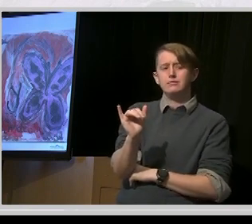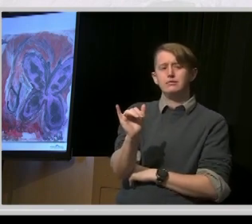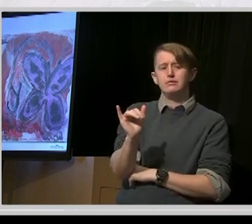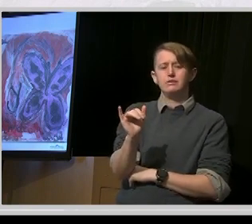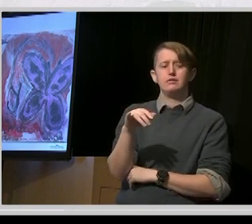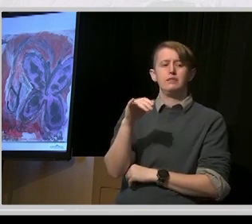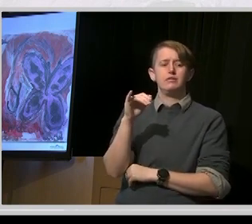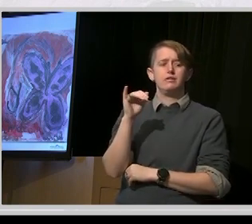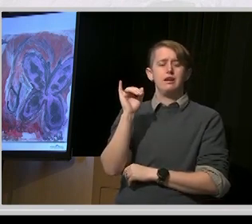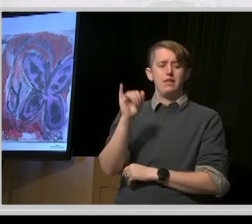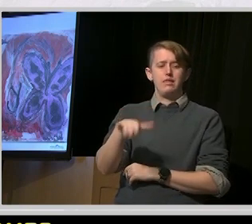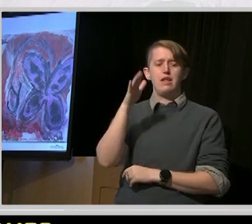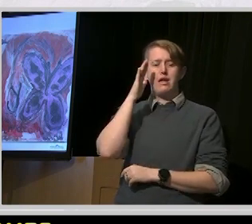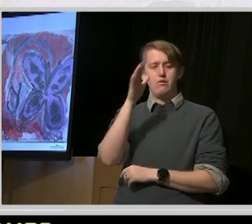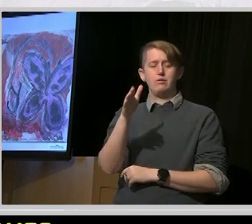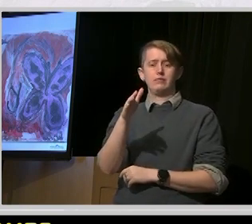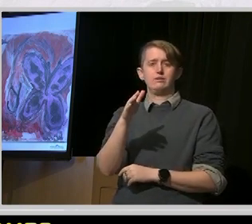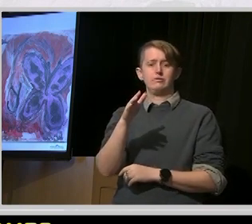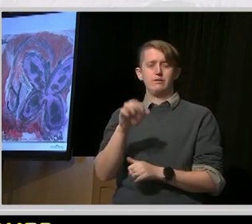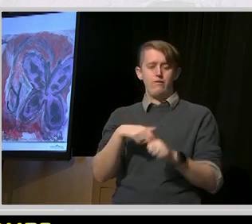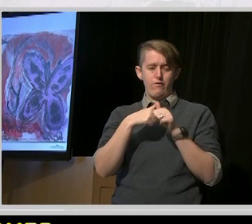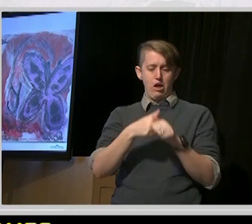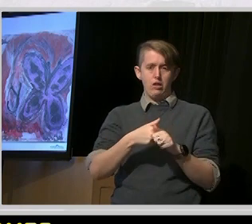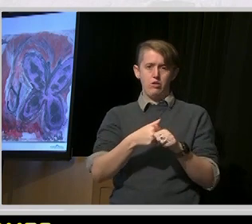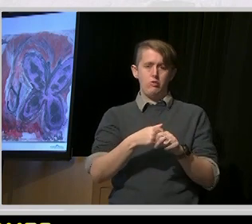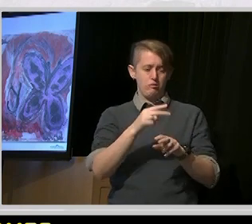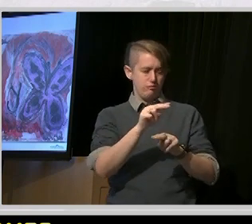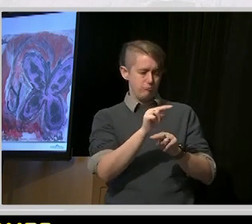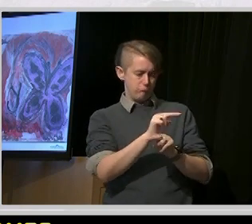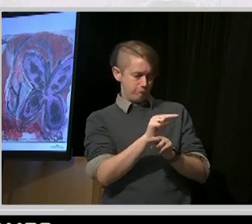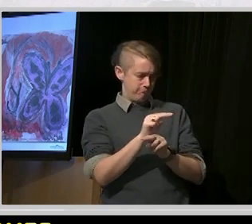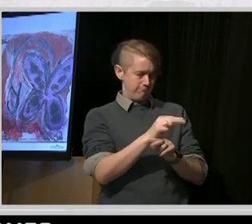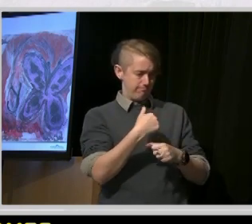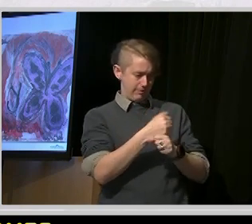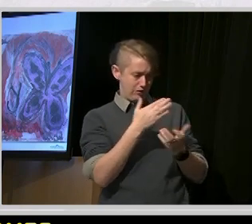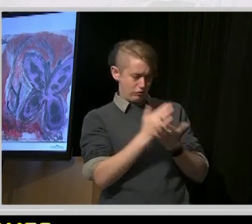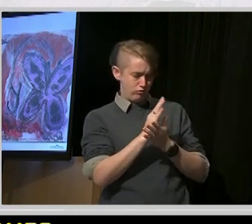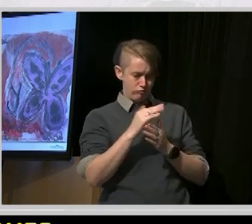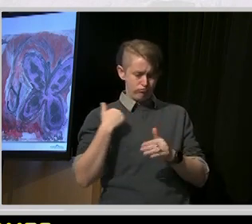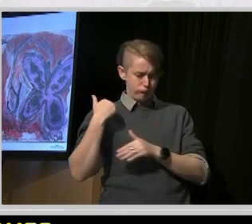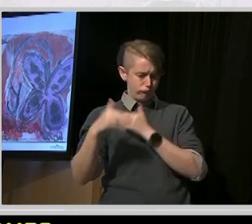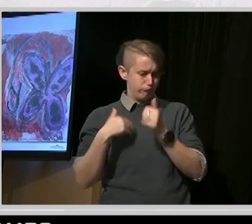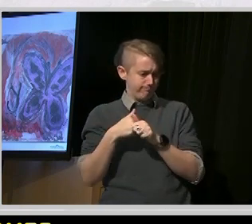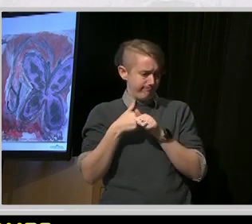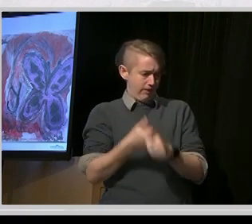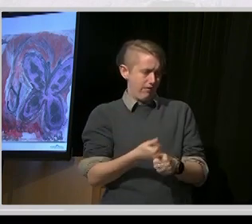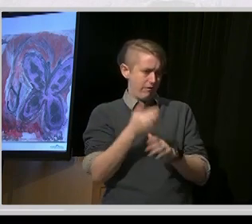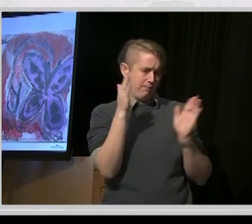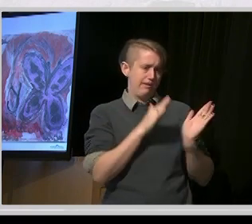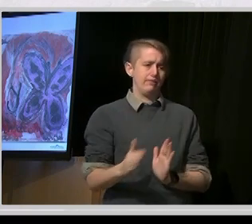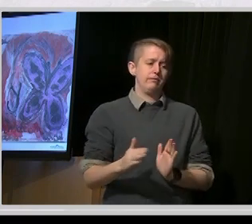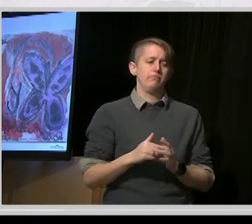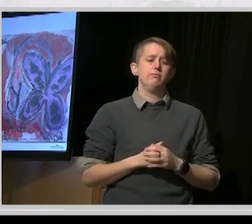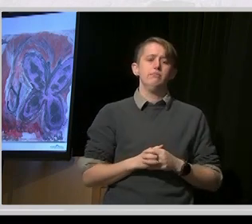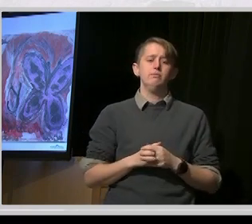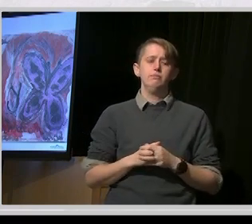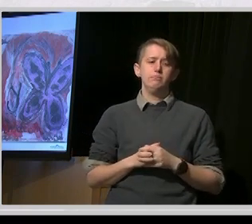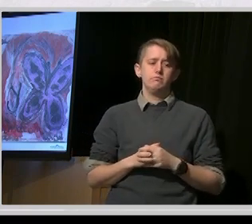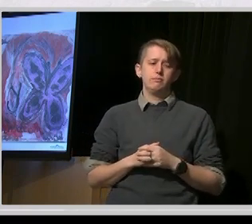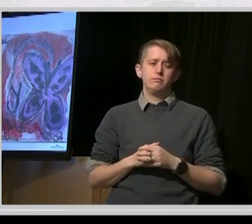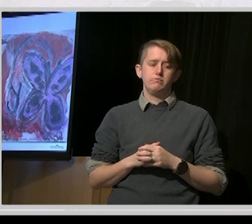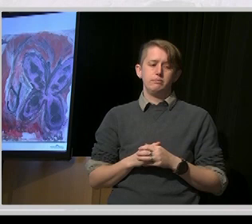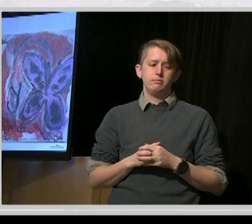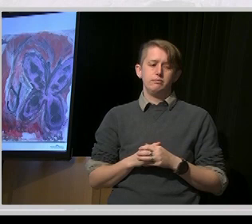court monitoring each year. And I just want to say there was this incredible tension as part of the remedy,